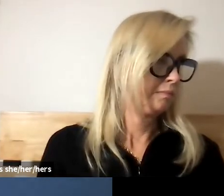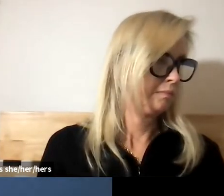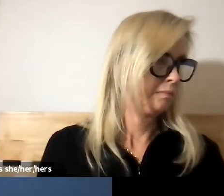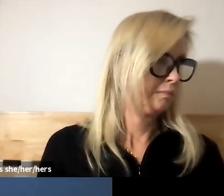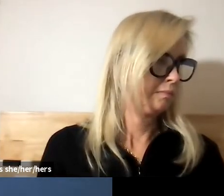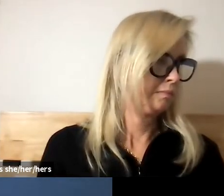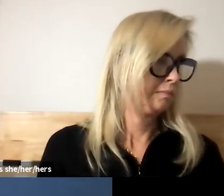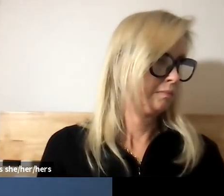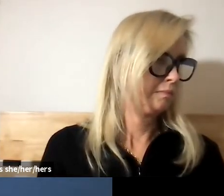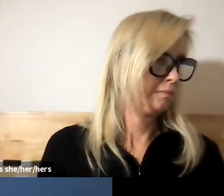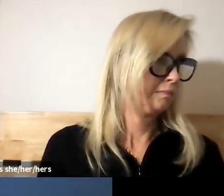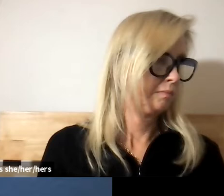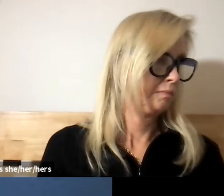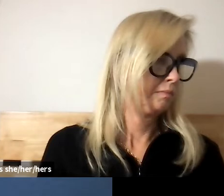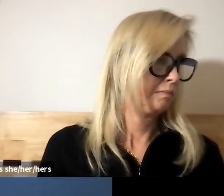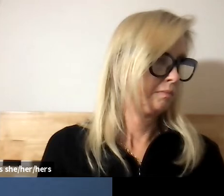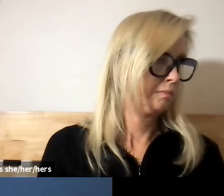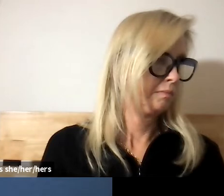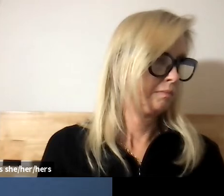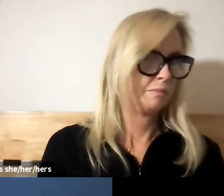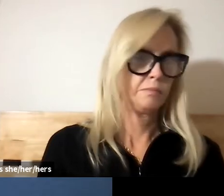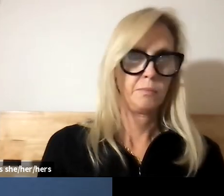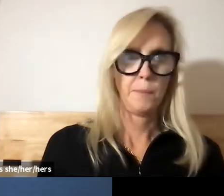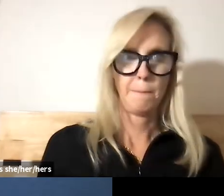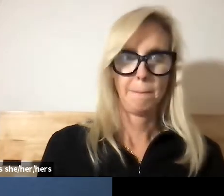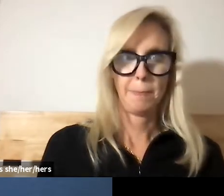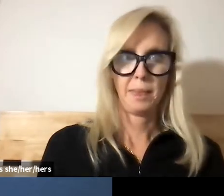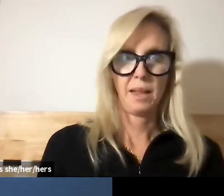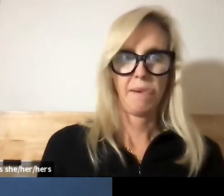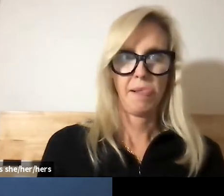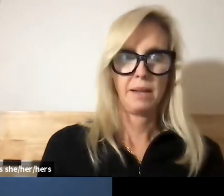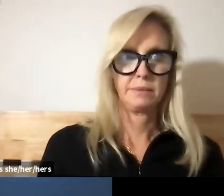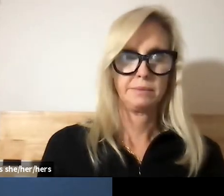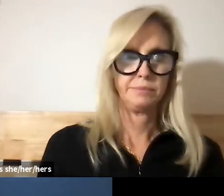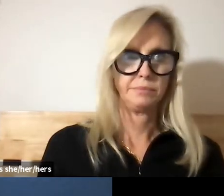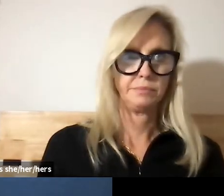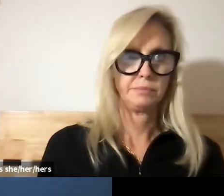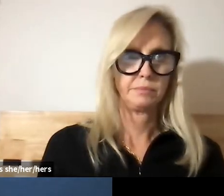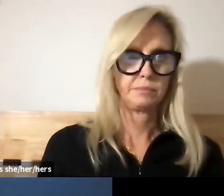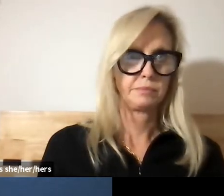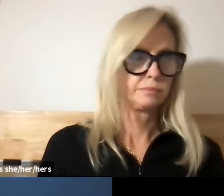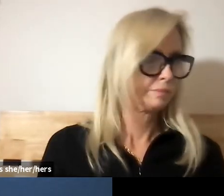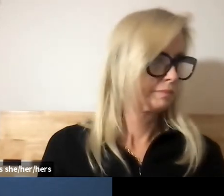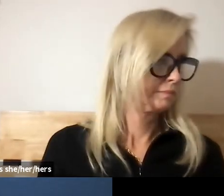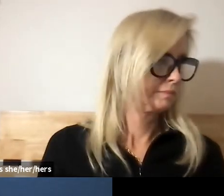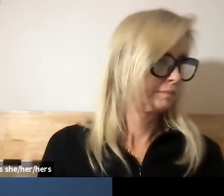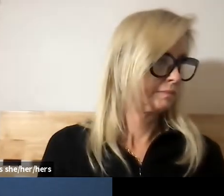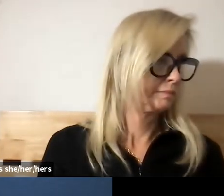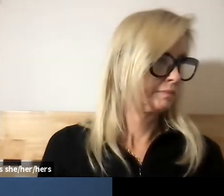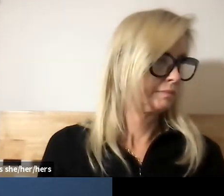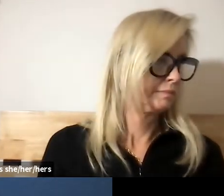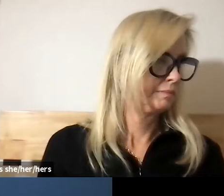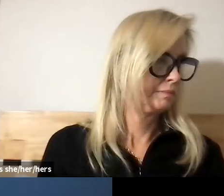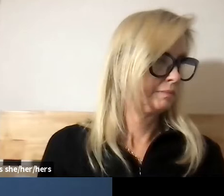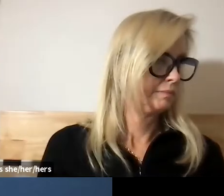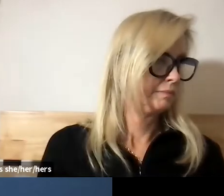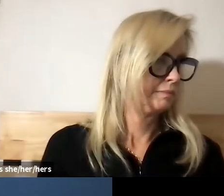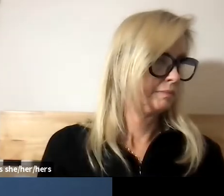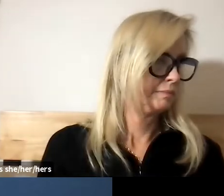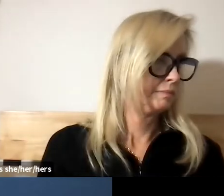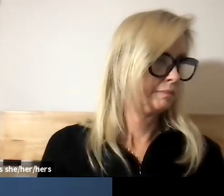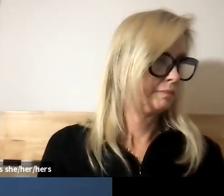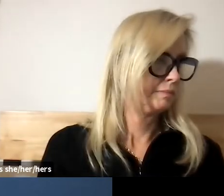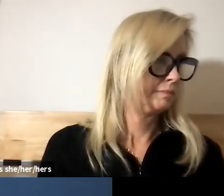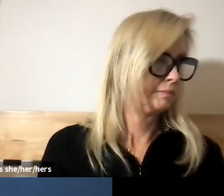fentanyl if you've not this if you've not seen this video please head to our website to learn more about this dangerous trend and parents guardians